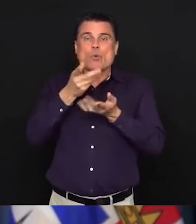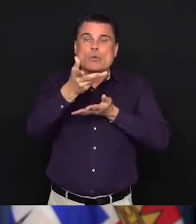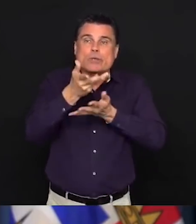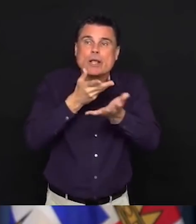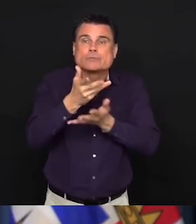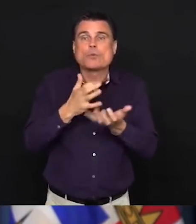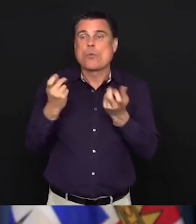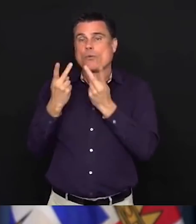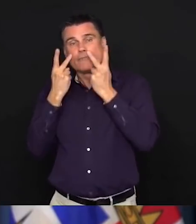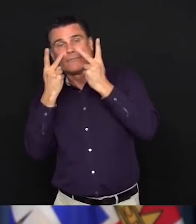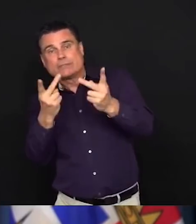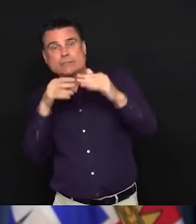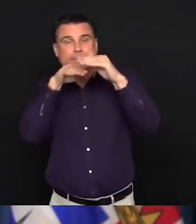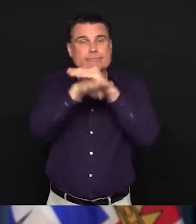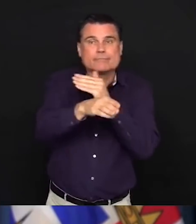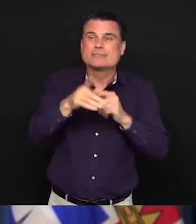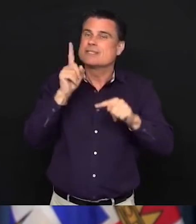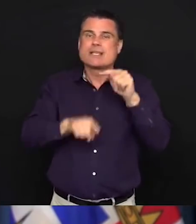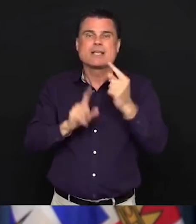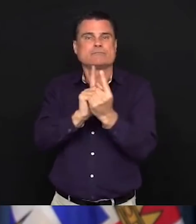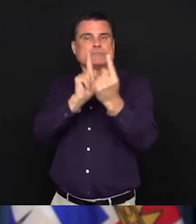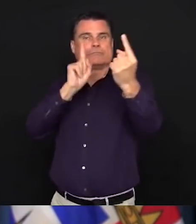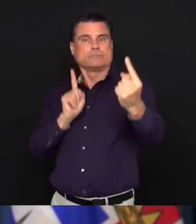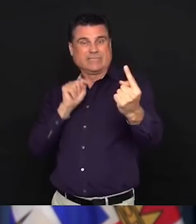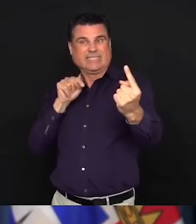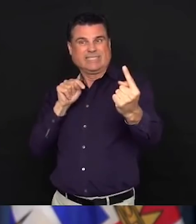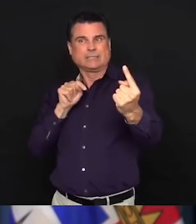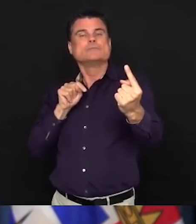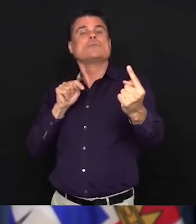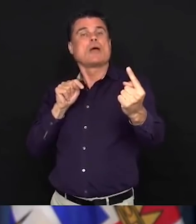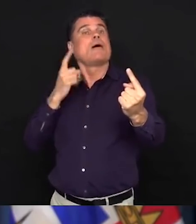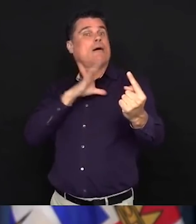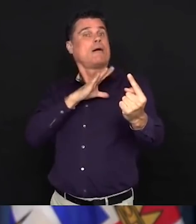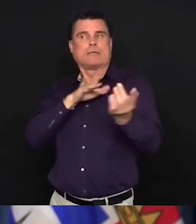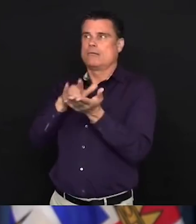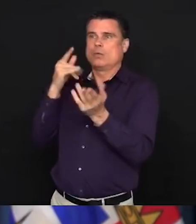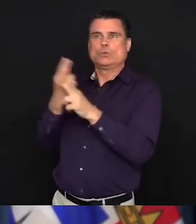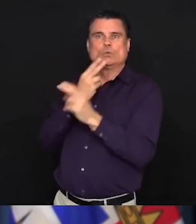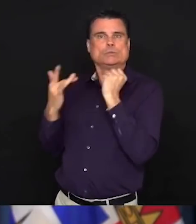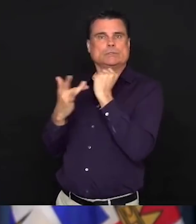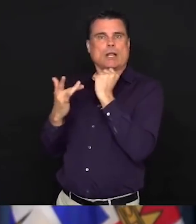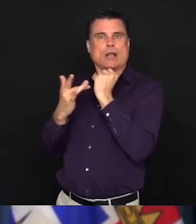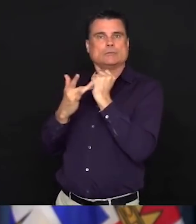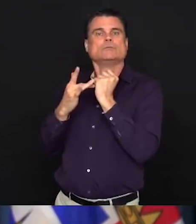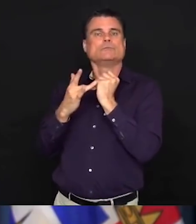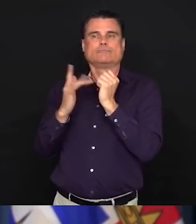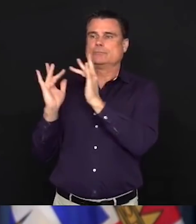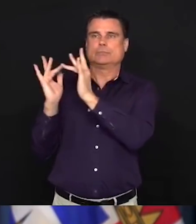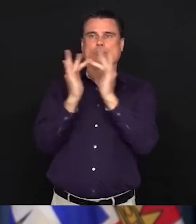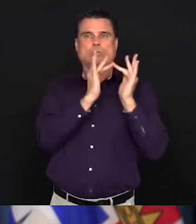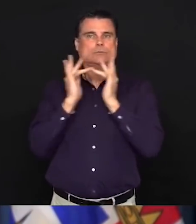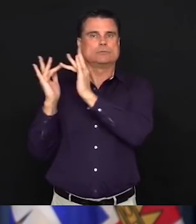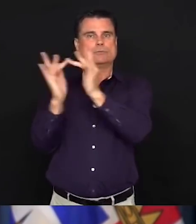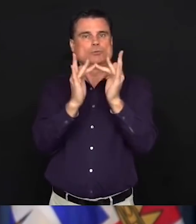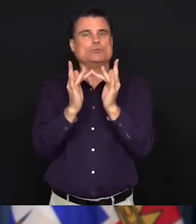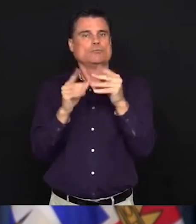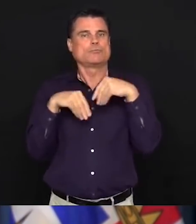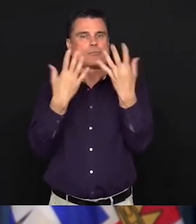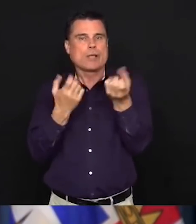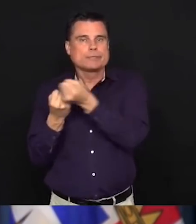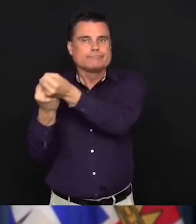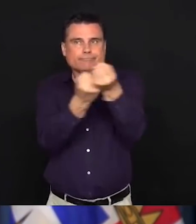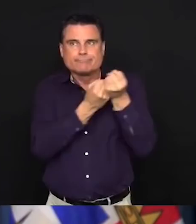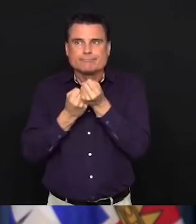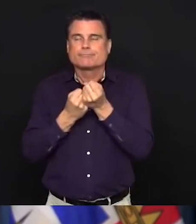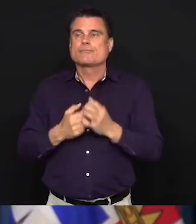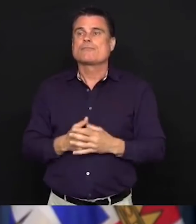proven very, very effective, not just for frontline workers, not just for continuing our interactions in the work world, but also with school,